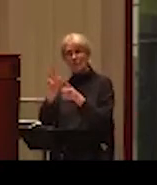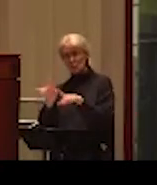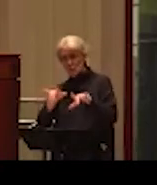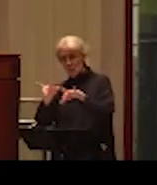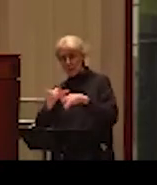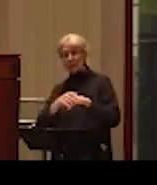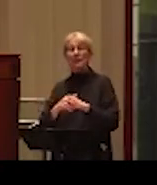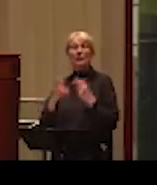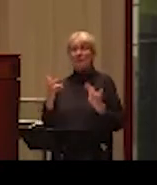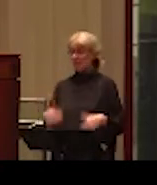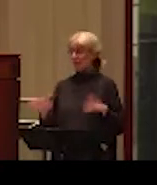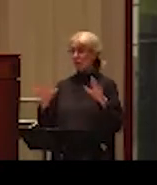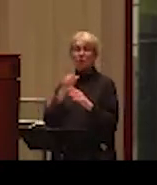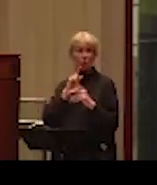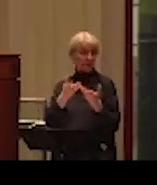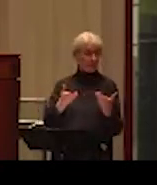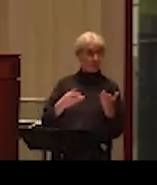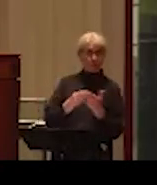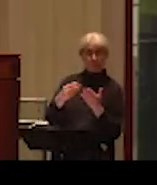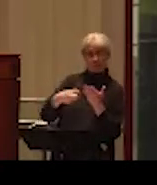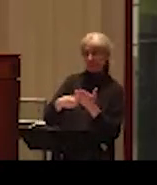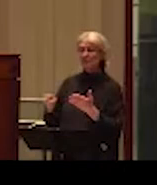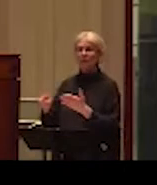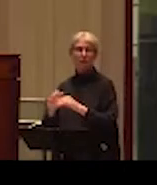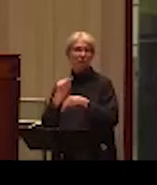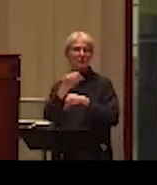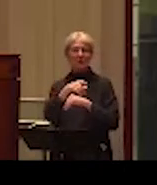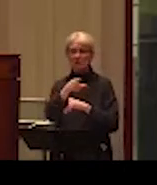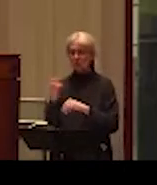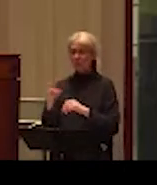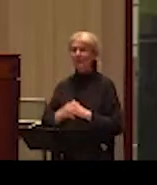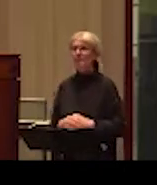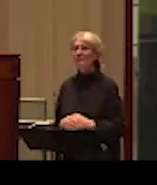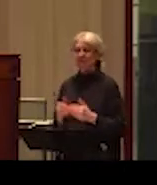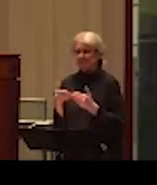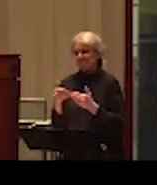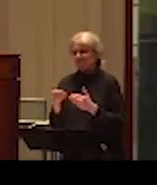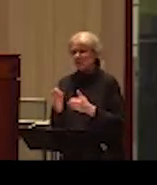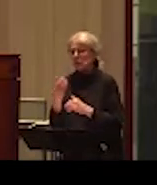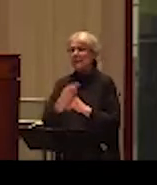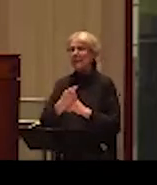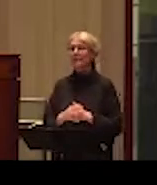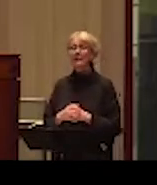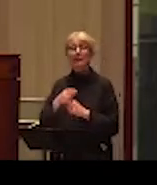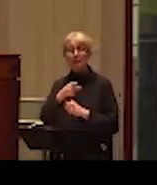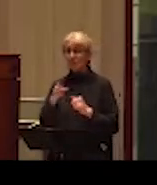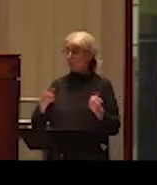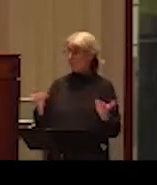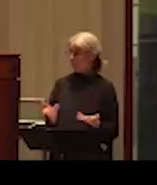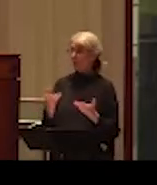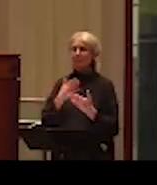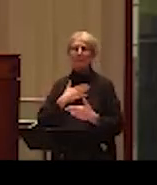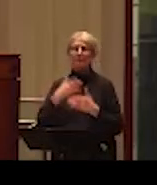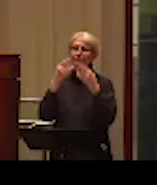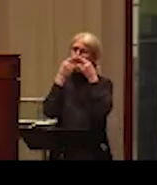sent to all of you in the coming days. Uh, for those of you who have joined us in person today, we ask that you keep your masks on throughout the